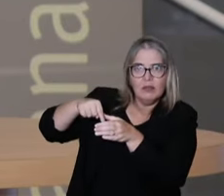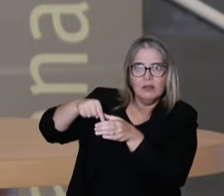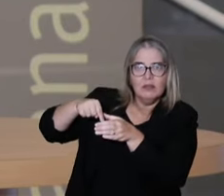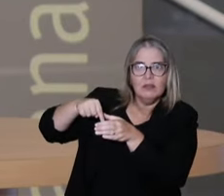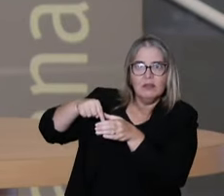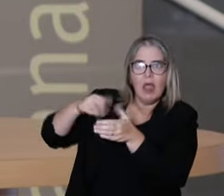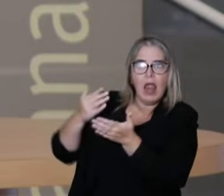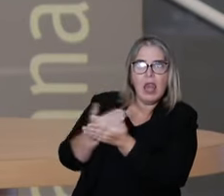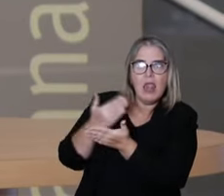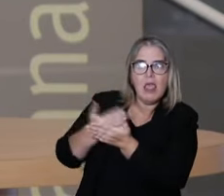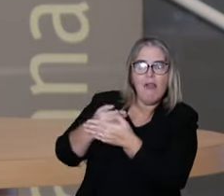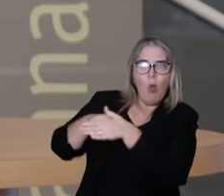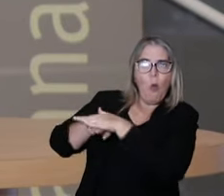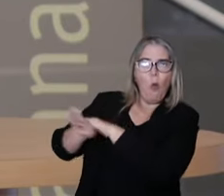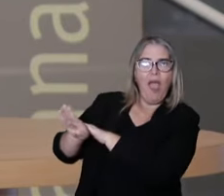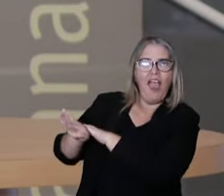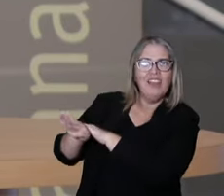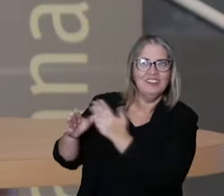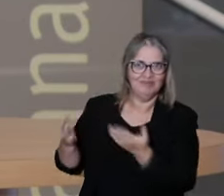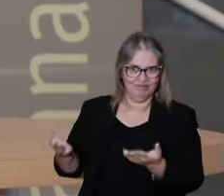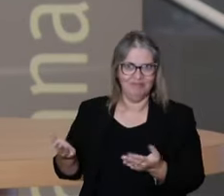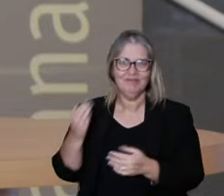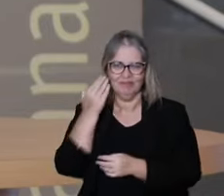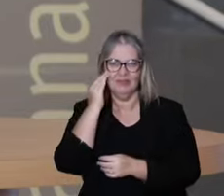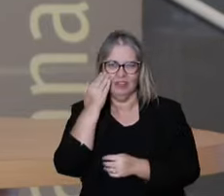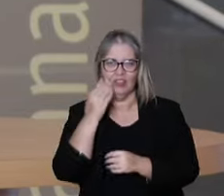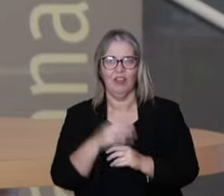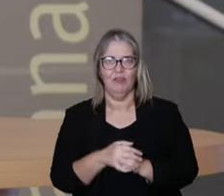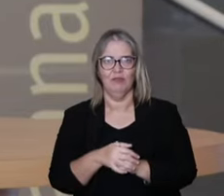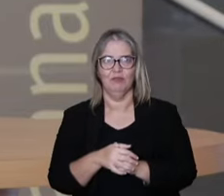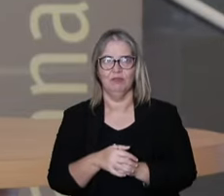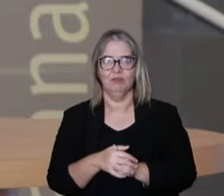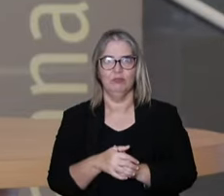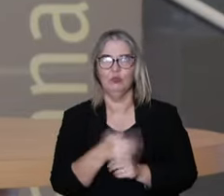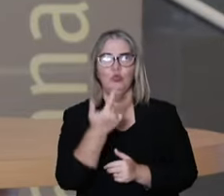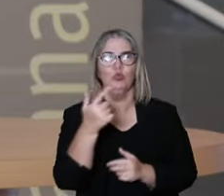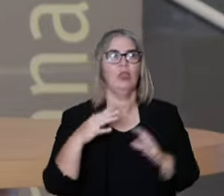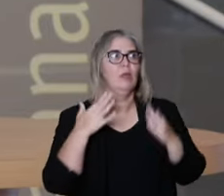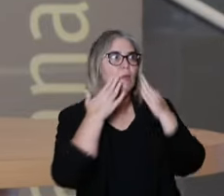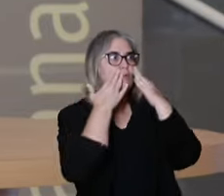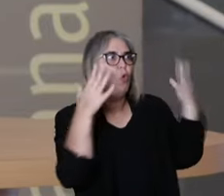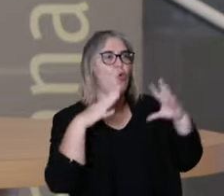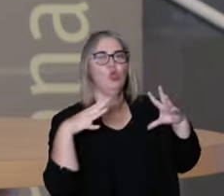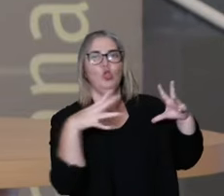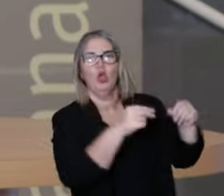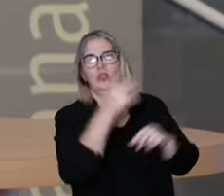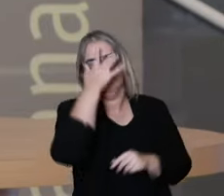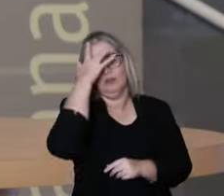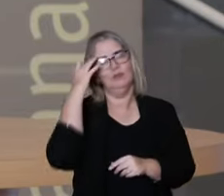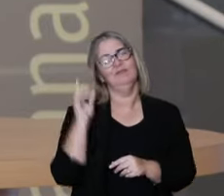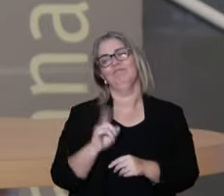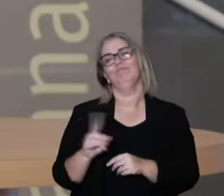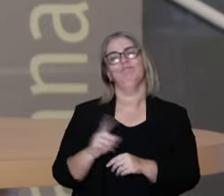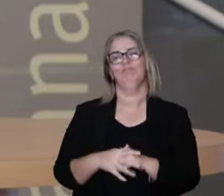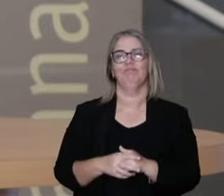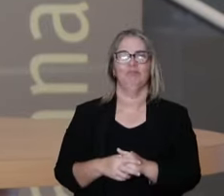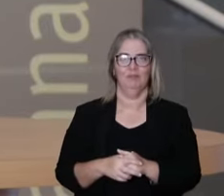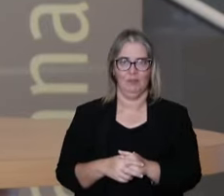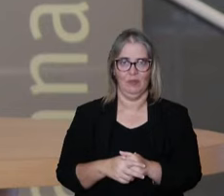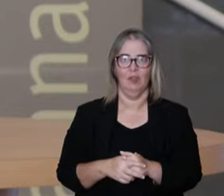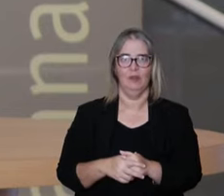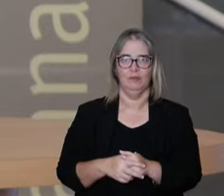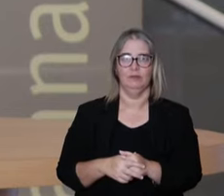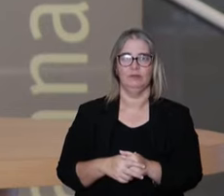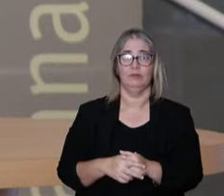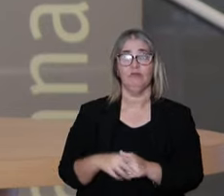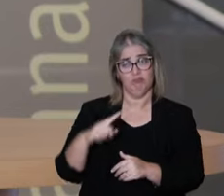So there's a book that the Brazilian Medicine Society funded, published in